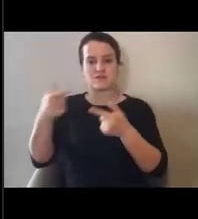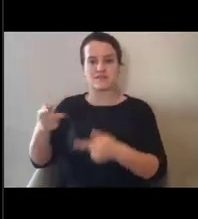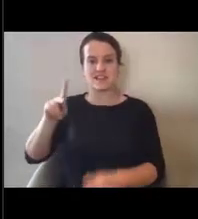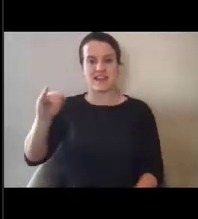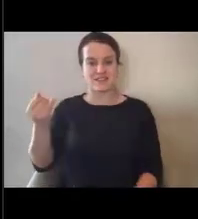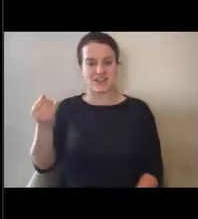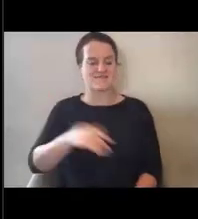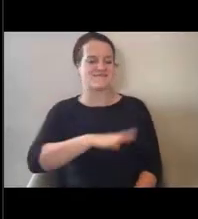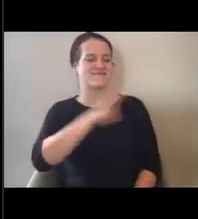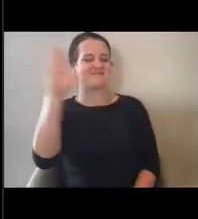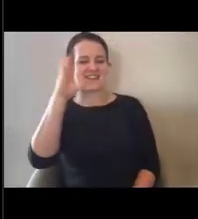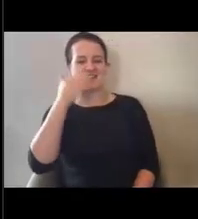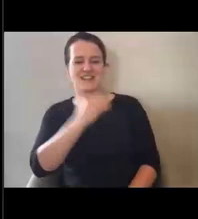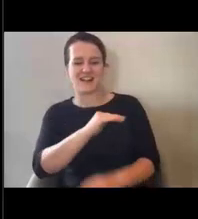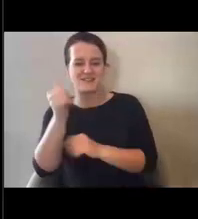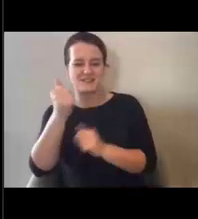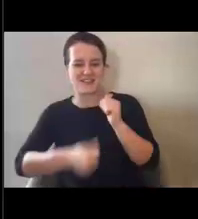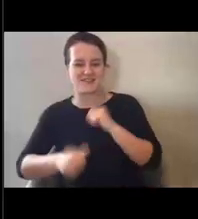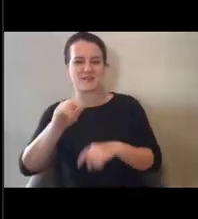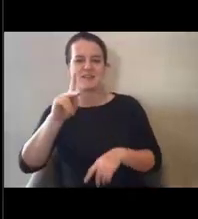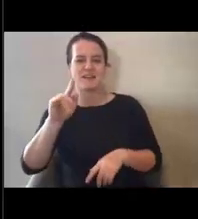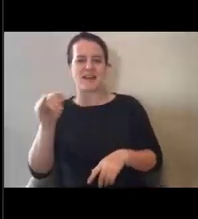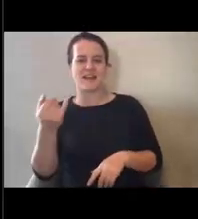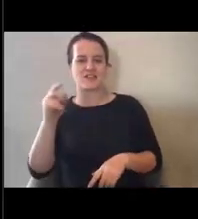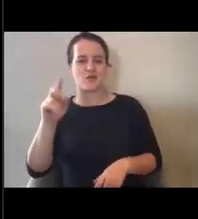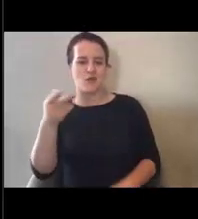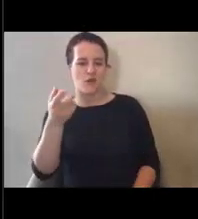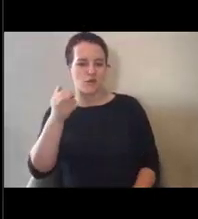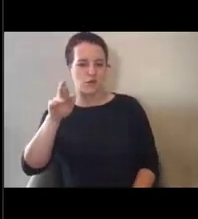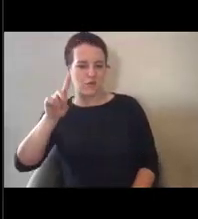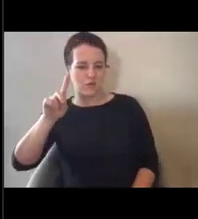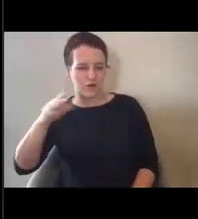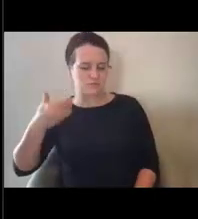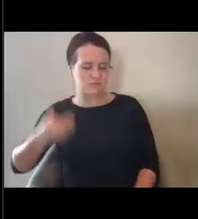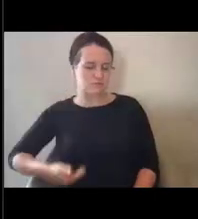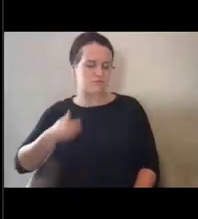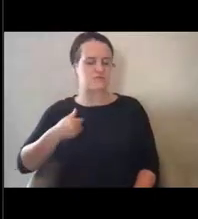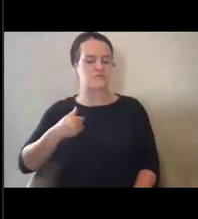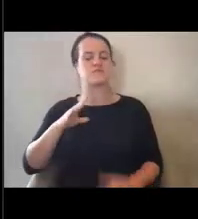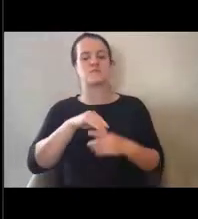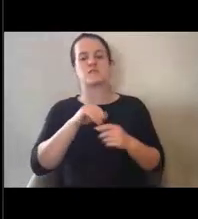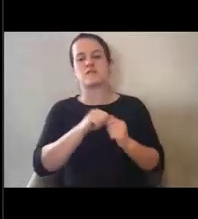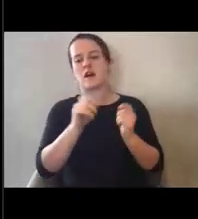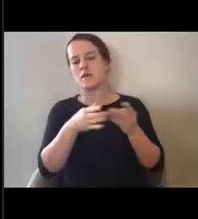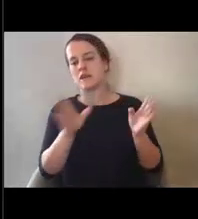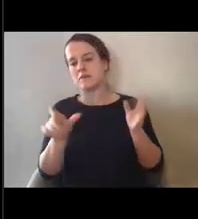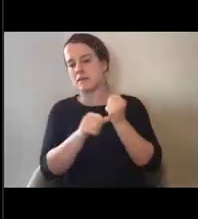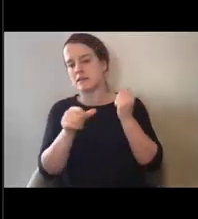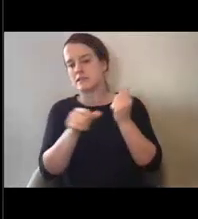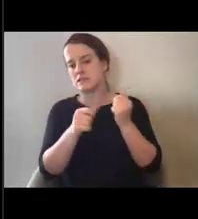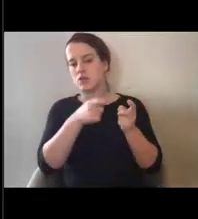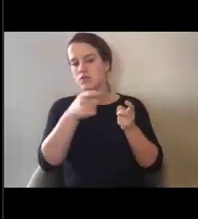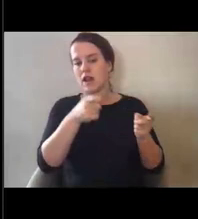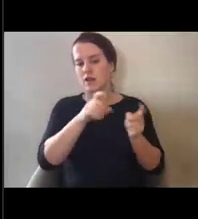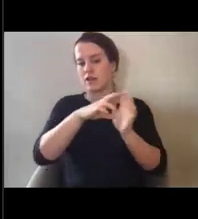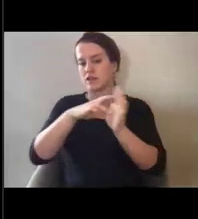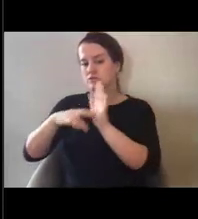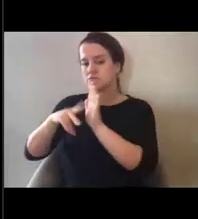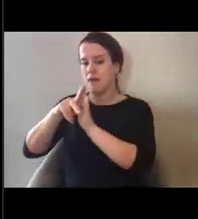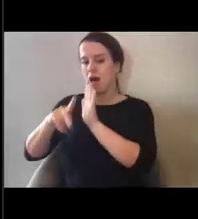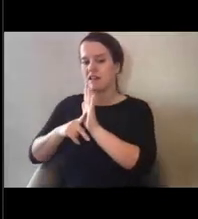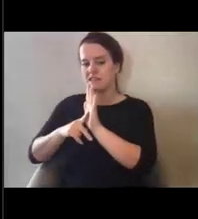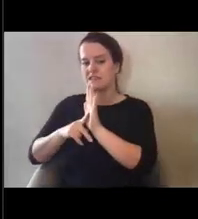Good afternoon, everyone. My name is KJ Rutherford. I am with the public assistance regulations and policy branch.